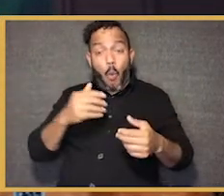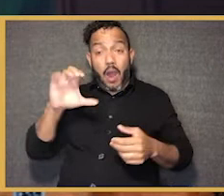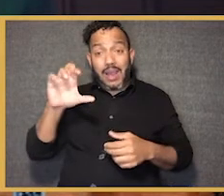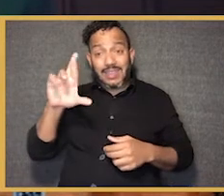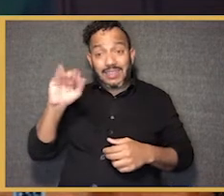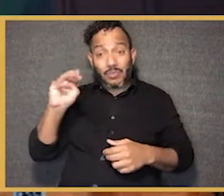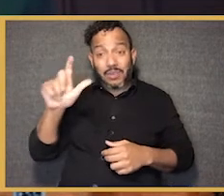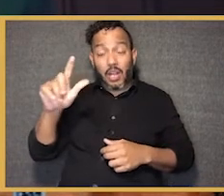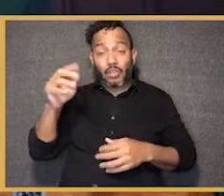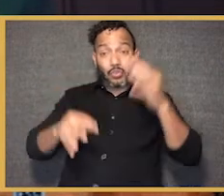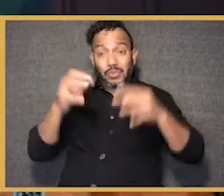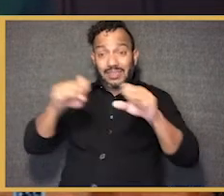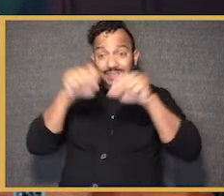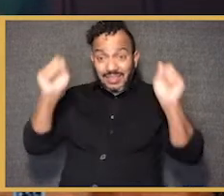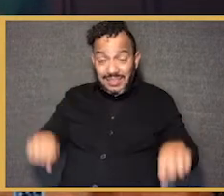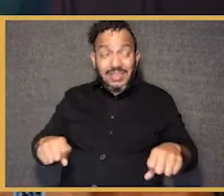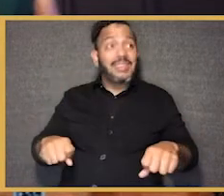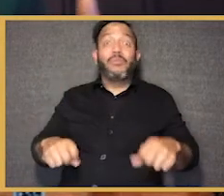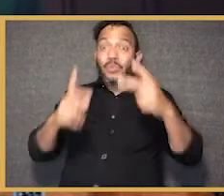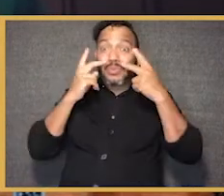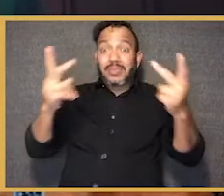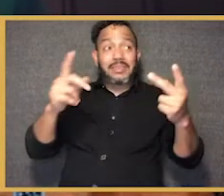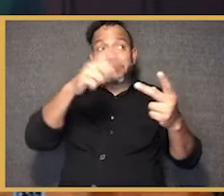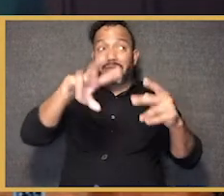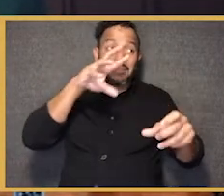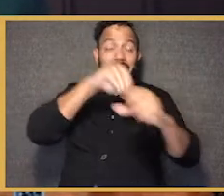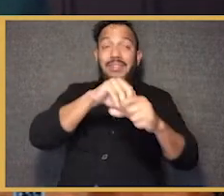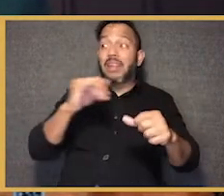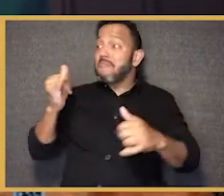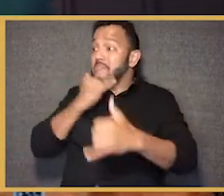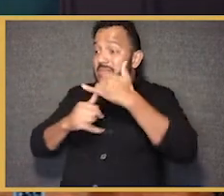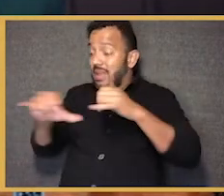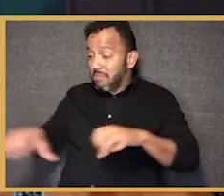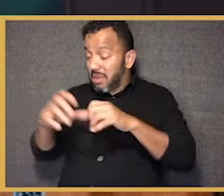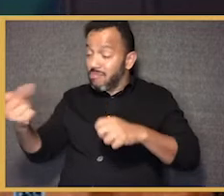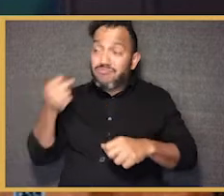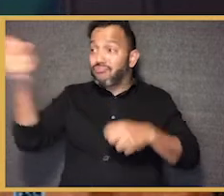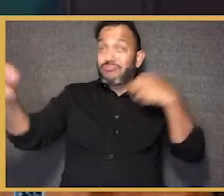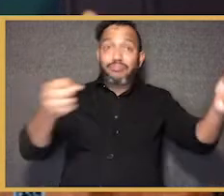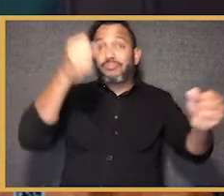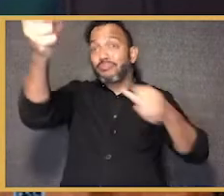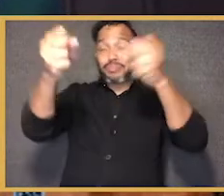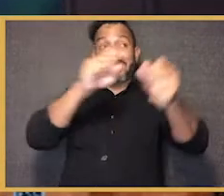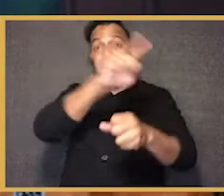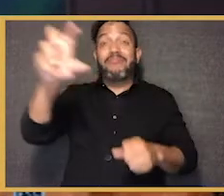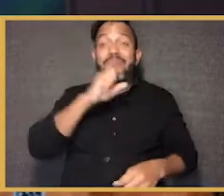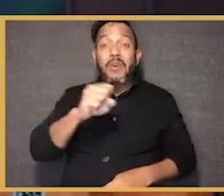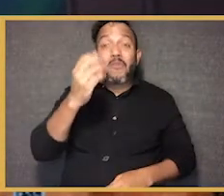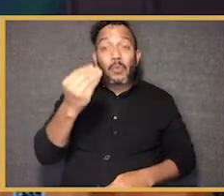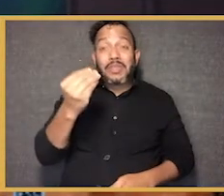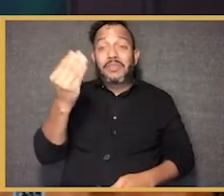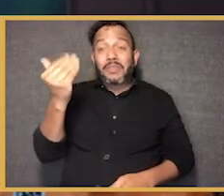we've set up our criminal justice system, we're prepared as a country to throw their lives away because of a mistake they made at 14,